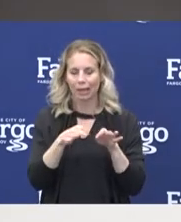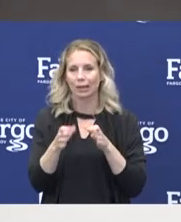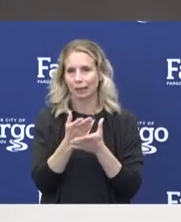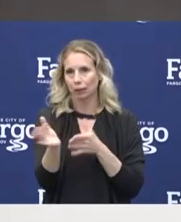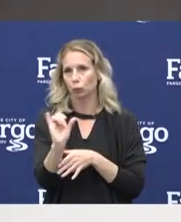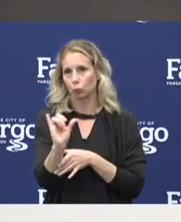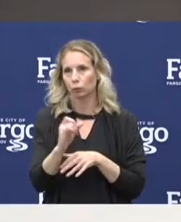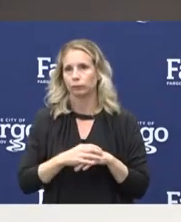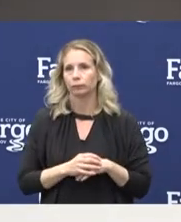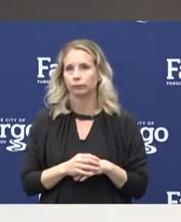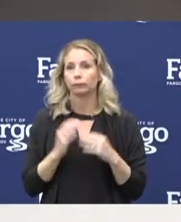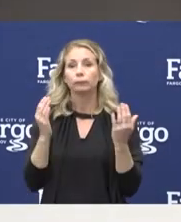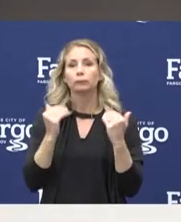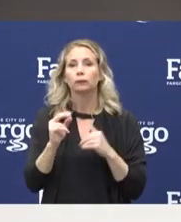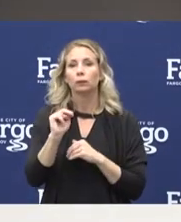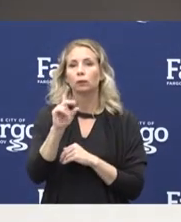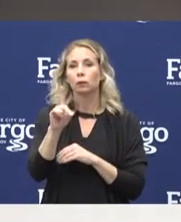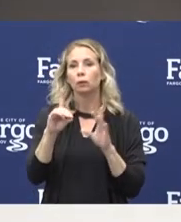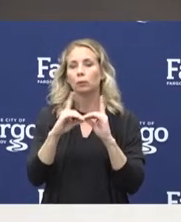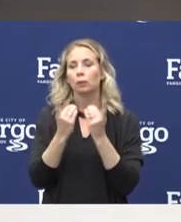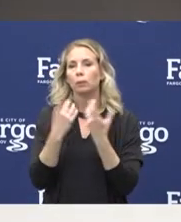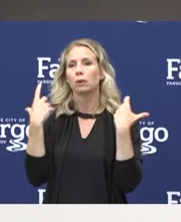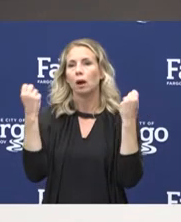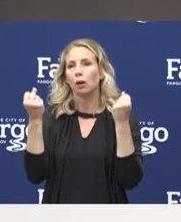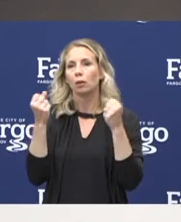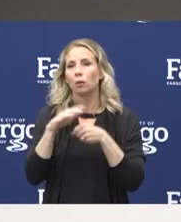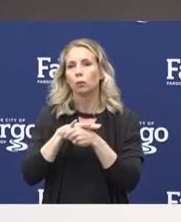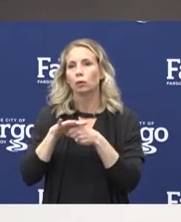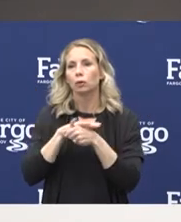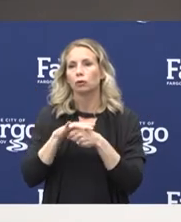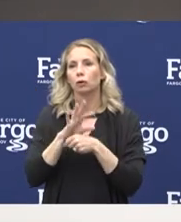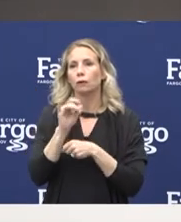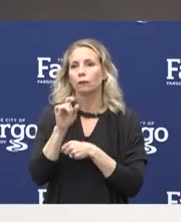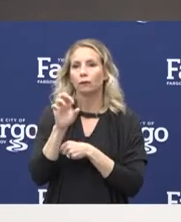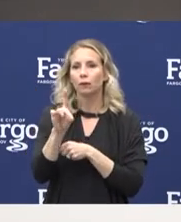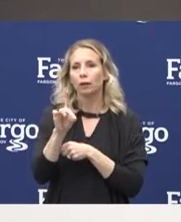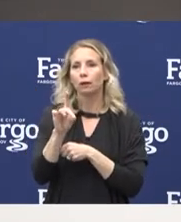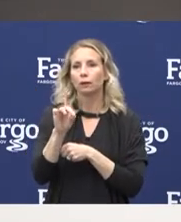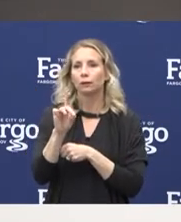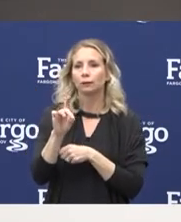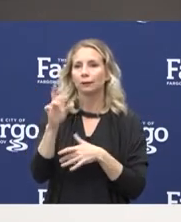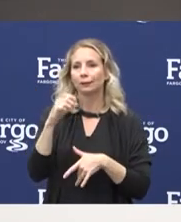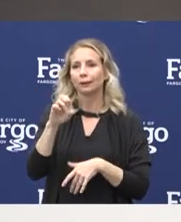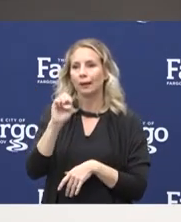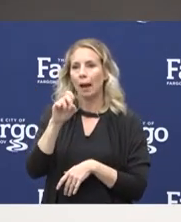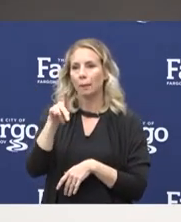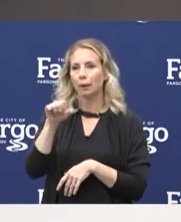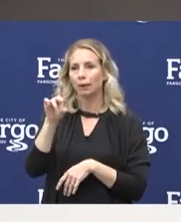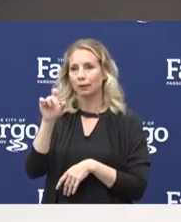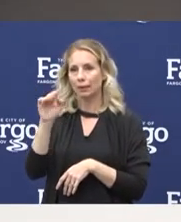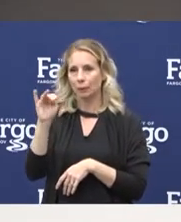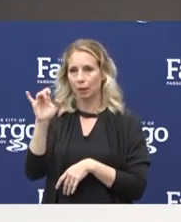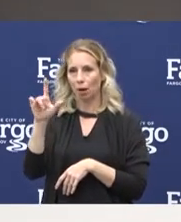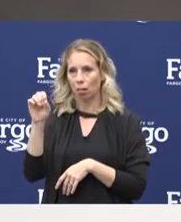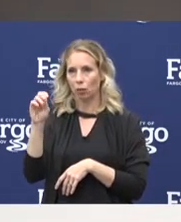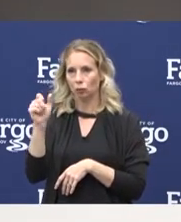Next, we have the North Dakota Department of Health Regional Field Epidemiologist, Brenton Niesemeyer. Brenton?